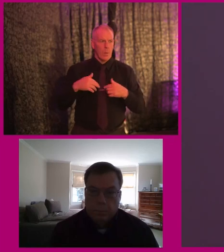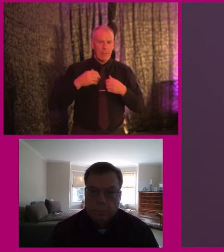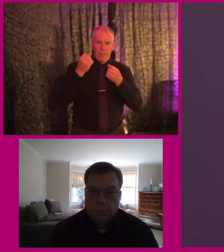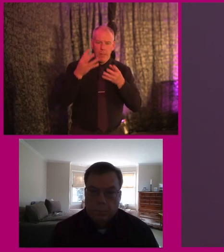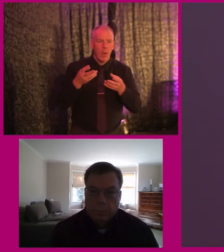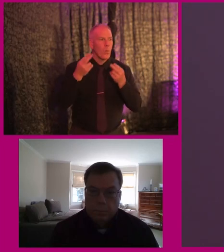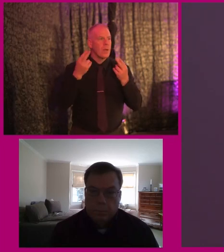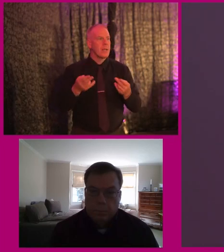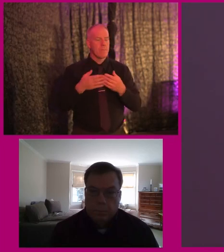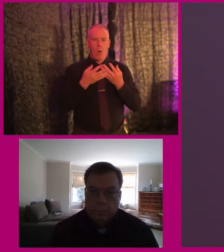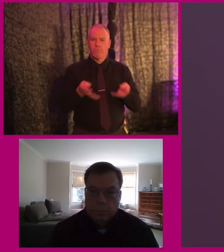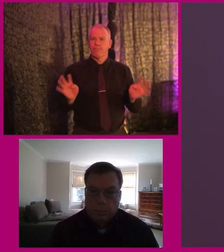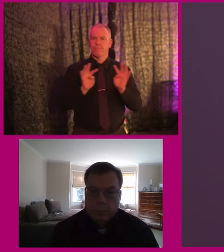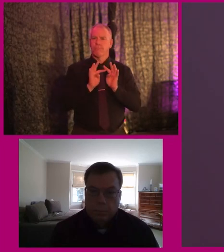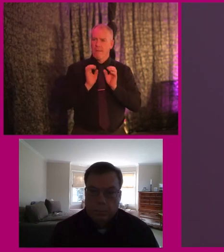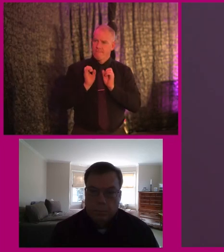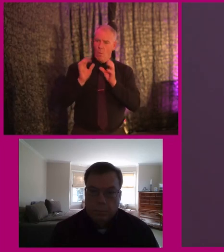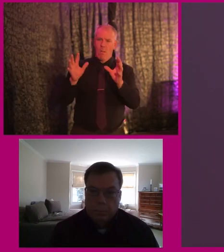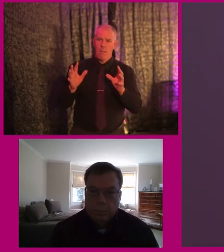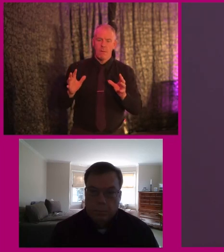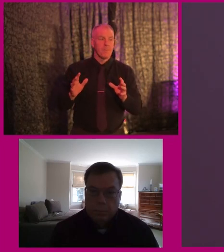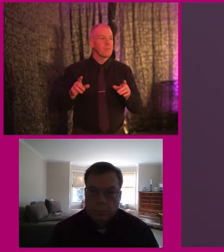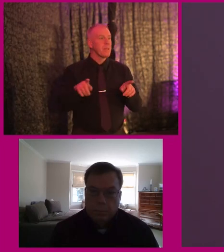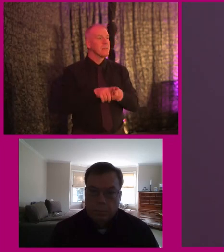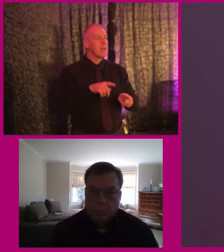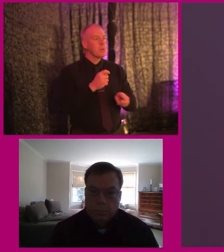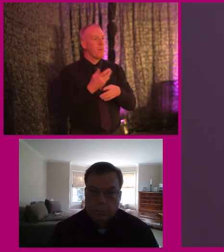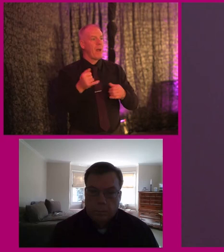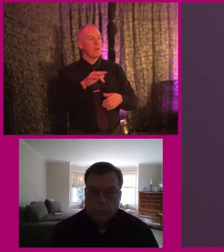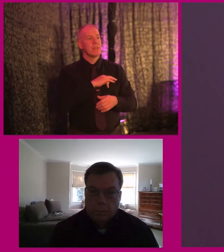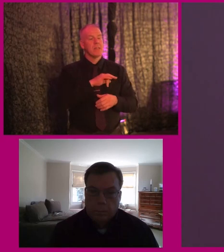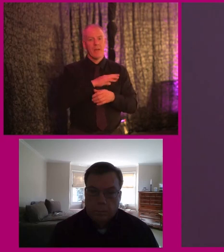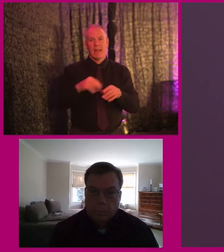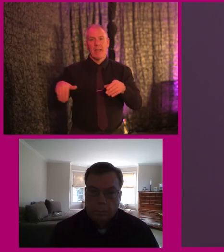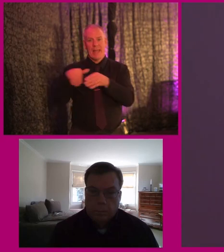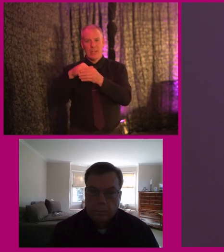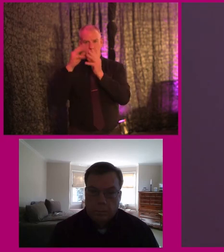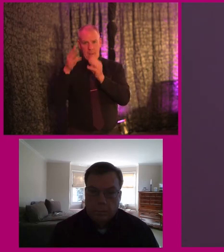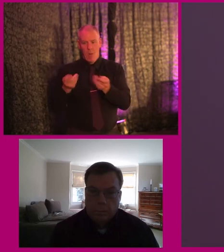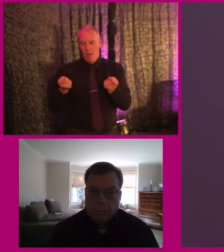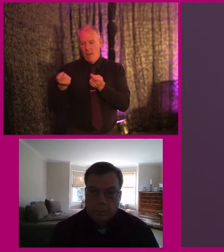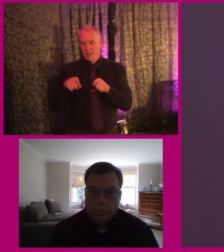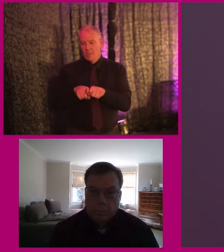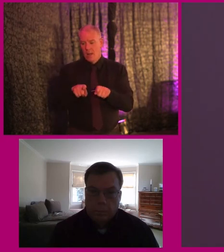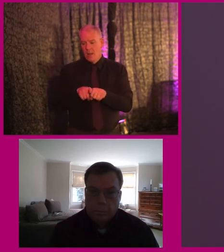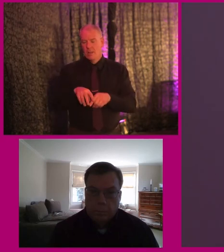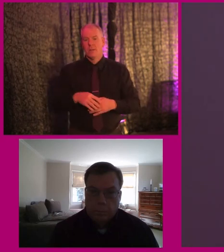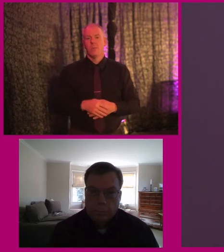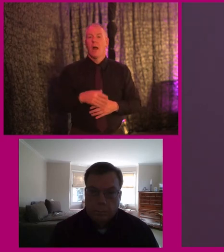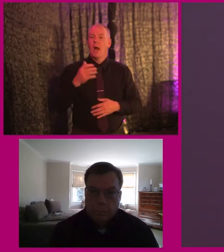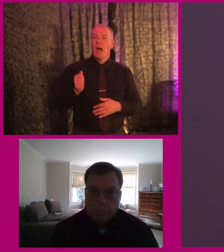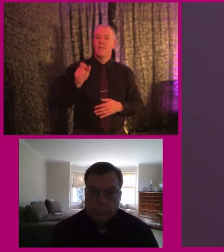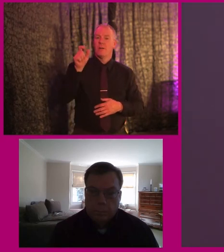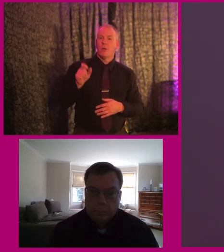to make ourselves much more vocal out there, and also get ourselves into the positions of power. Like, if we have somebody